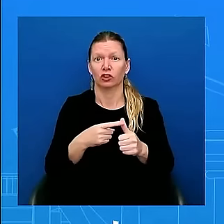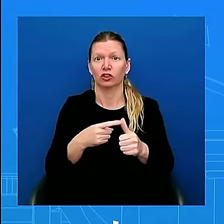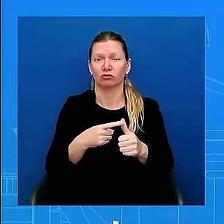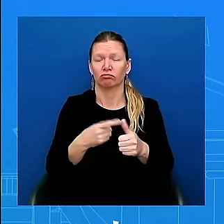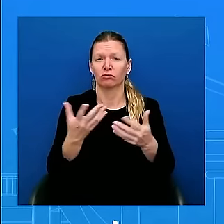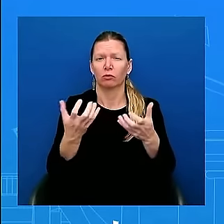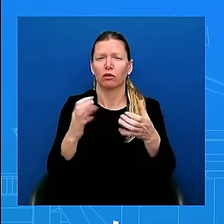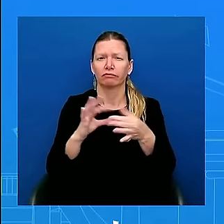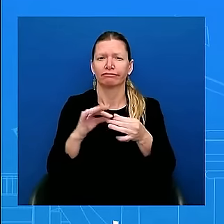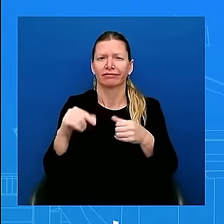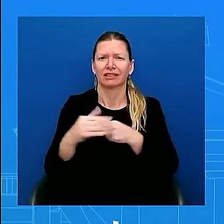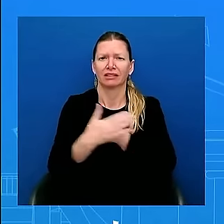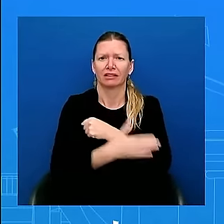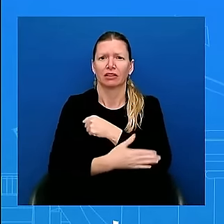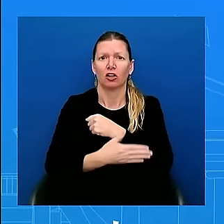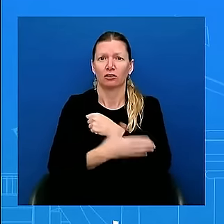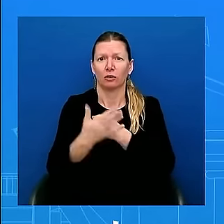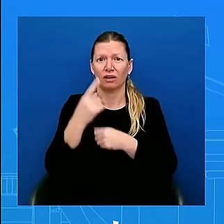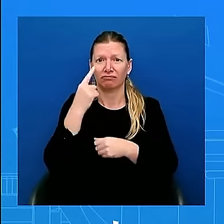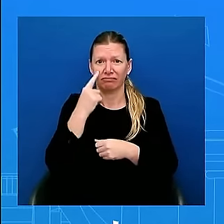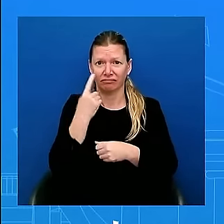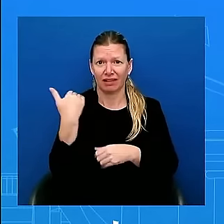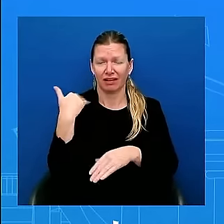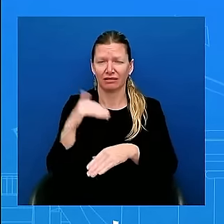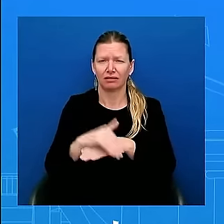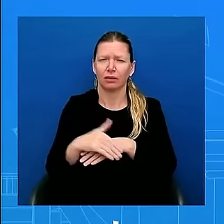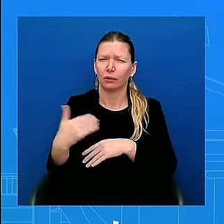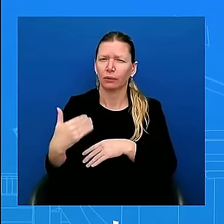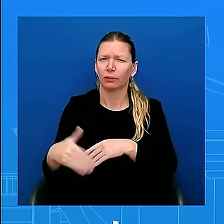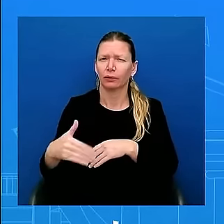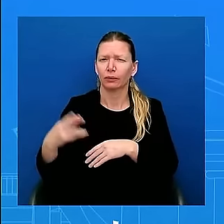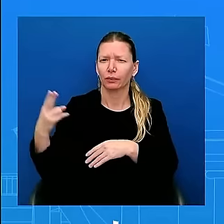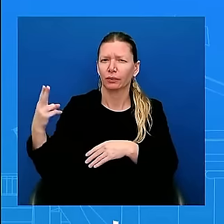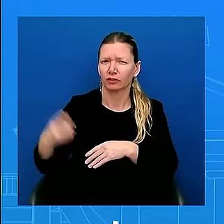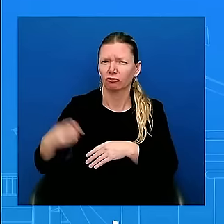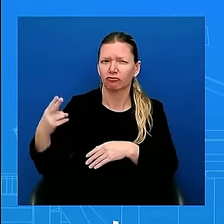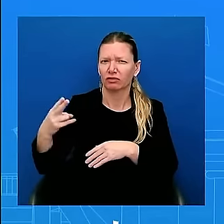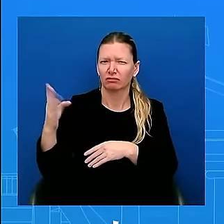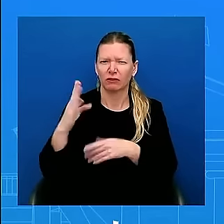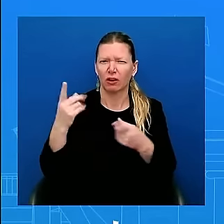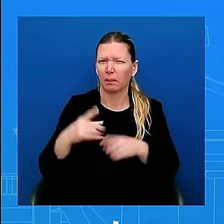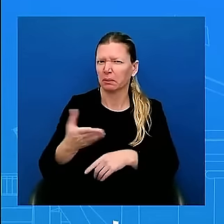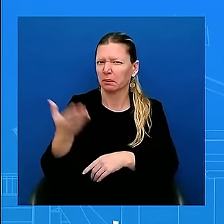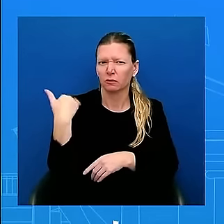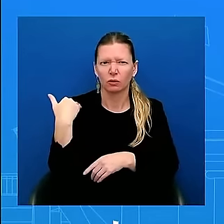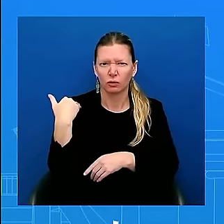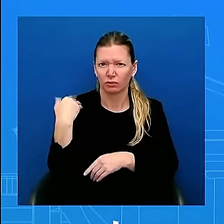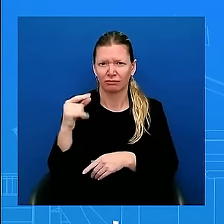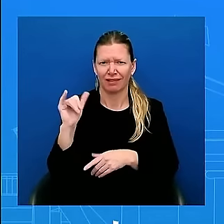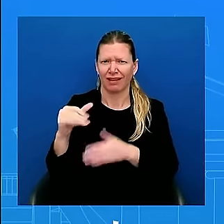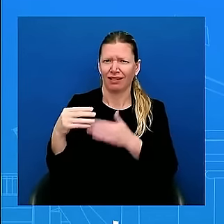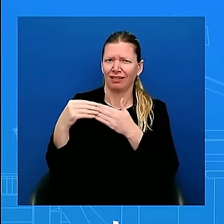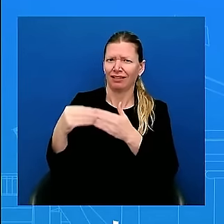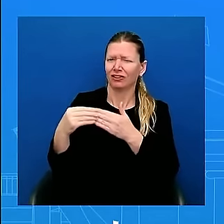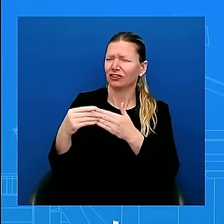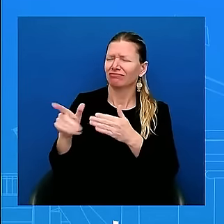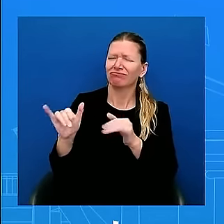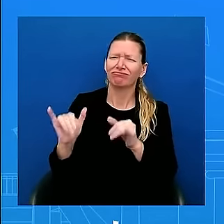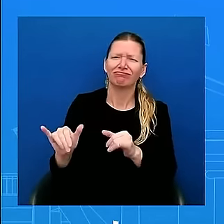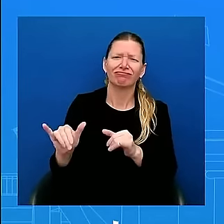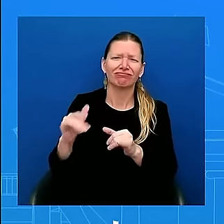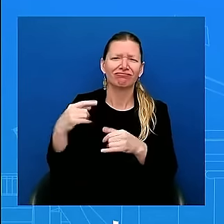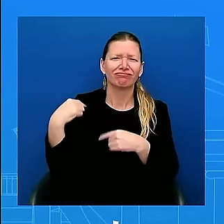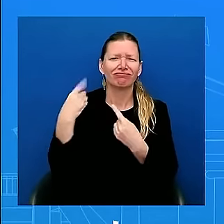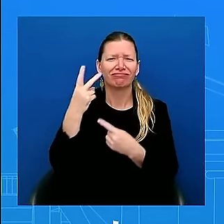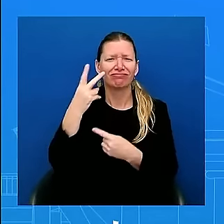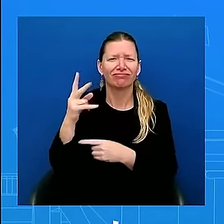historic. We saw the leadership we always see from Joe Biden. We saw a man who, as he has always